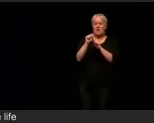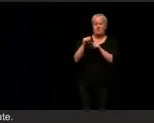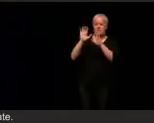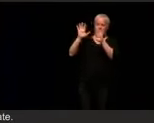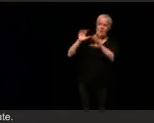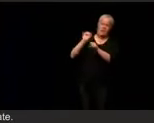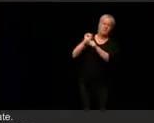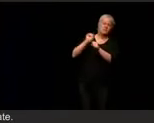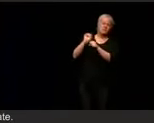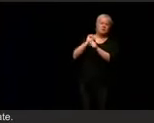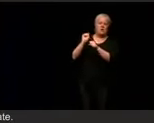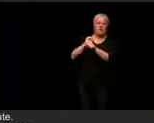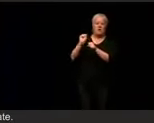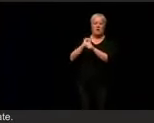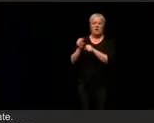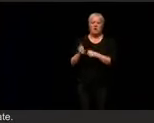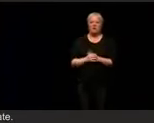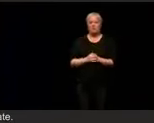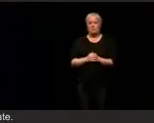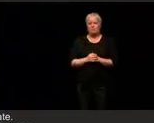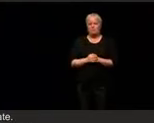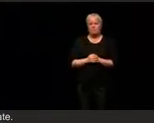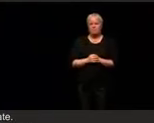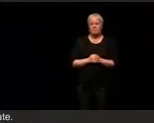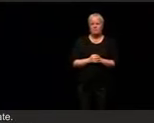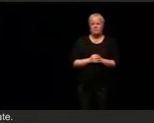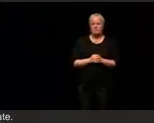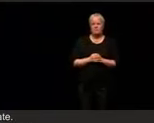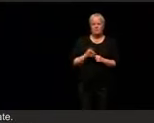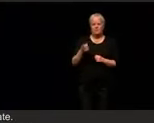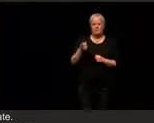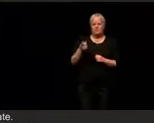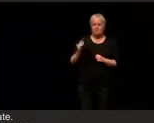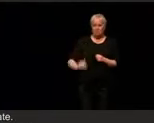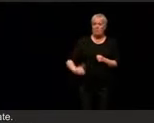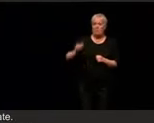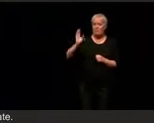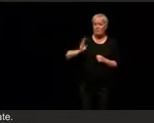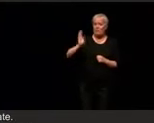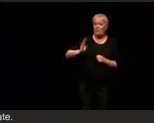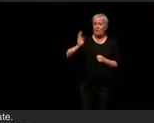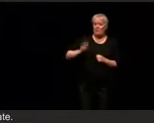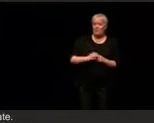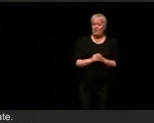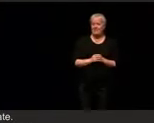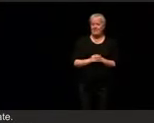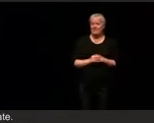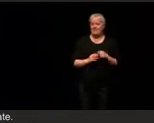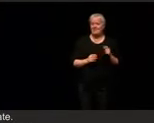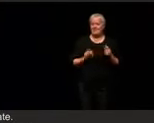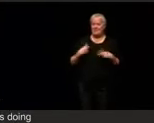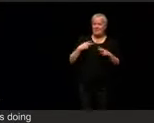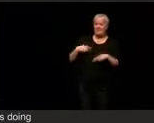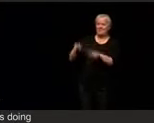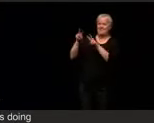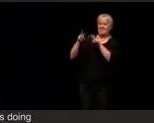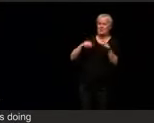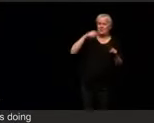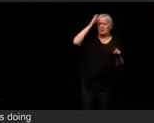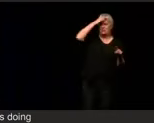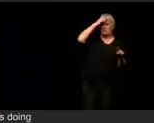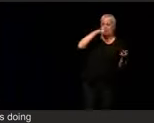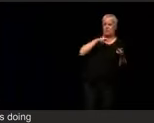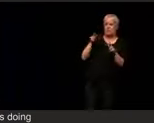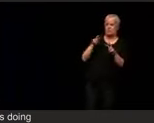job. I say about Tish James, she is Brooklyn's dream and Donald Trump's nightmare. So we're thankful